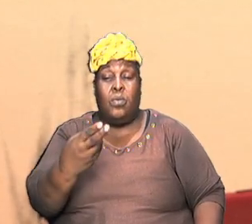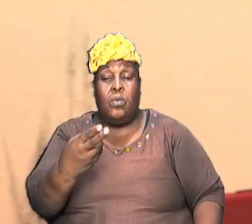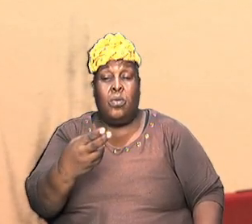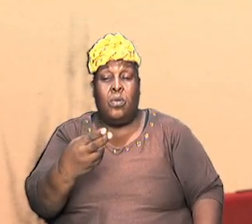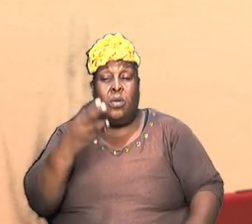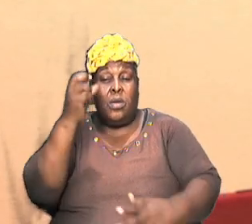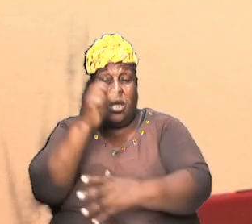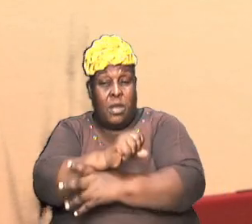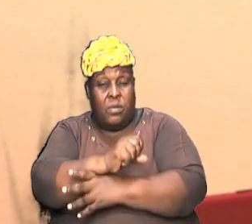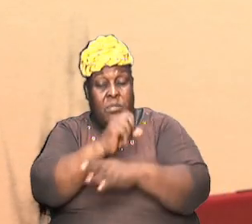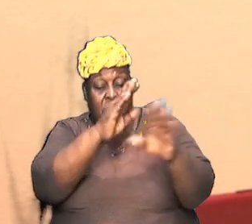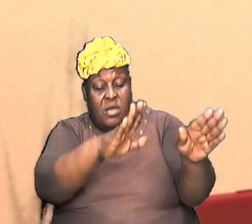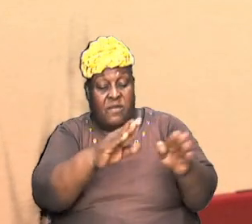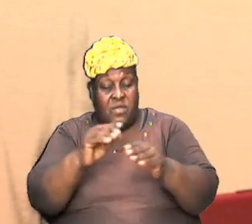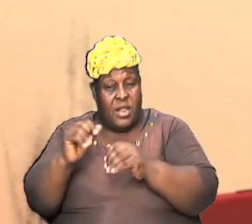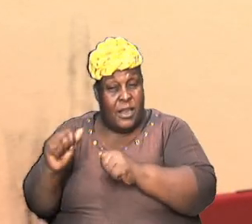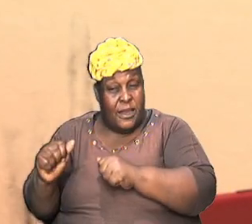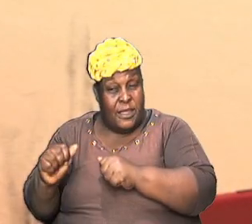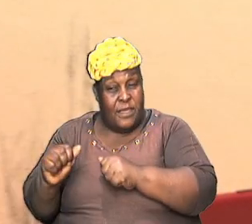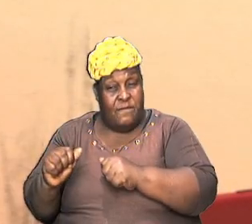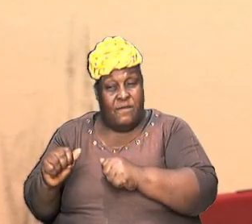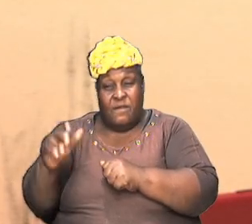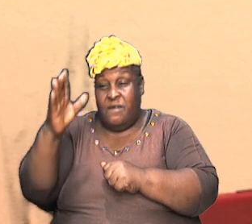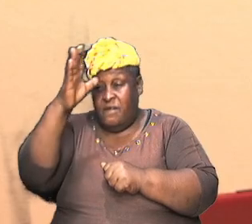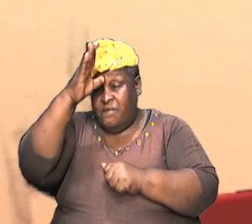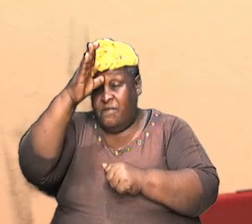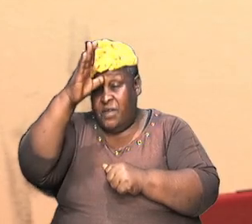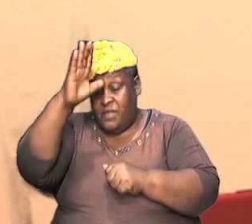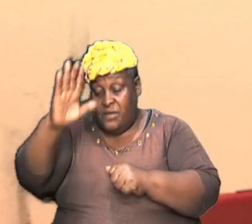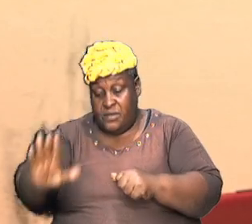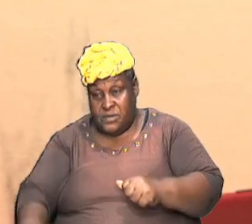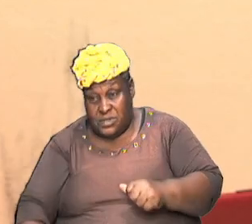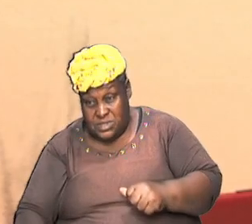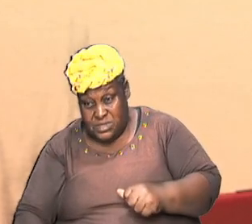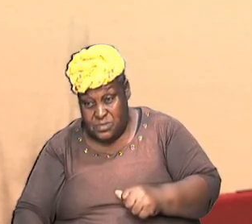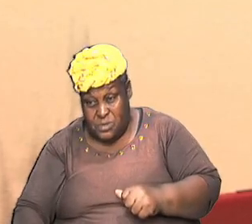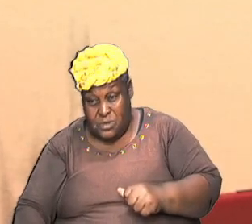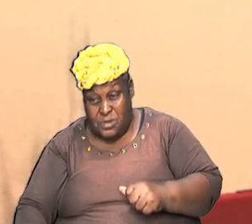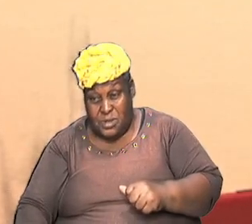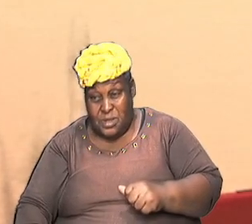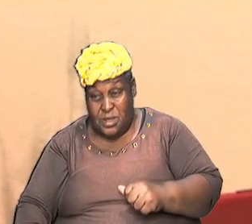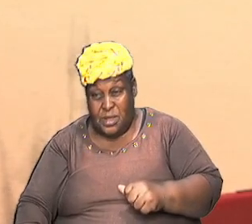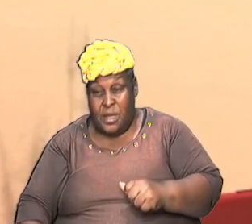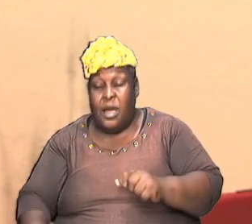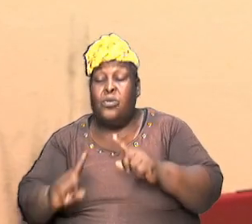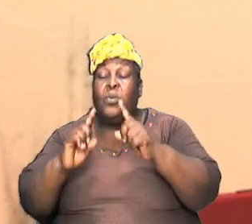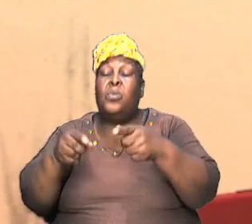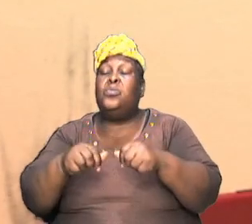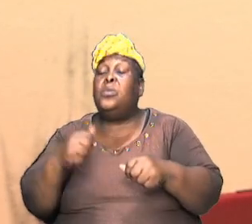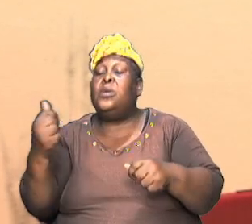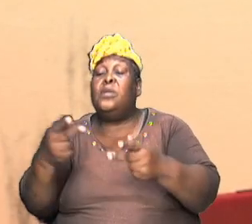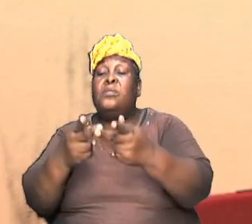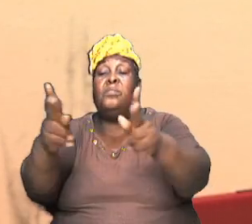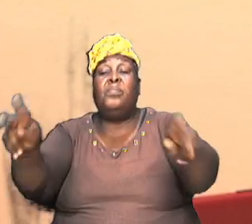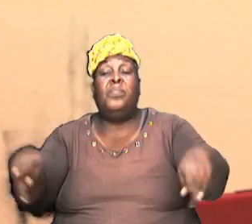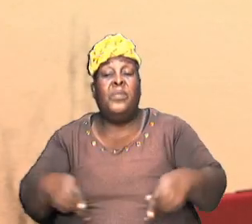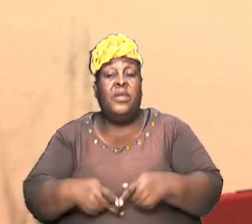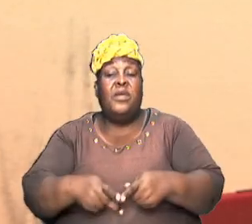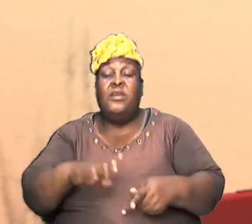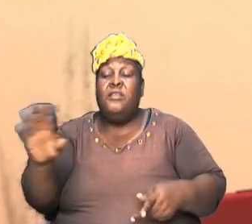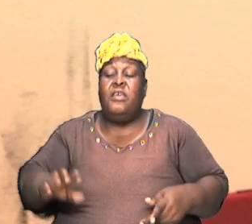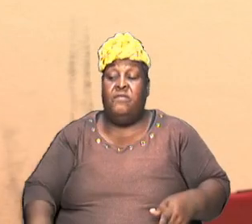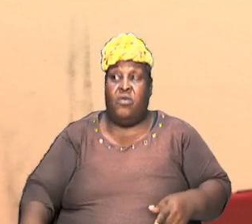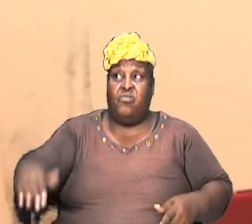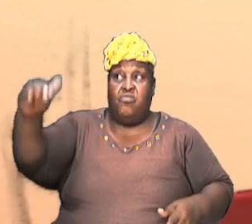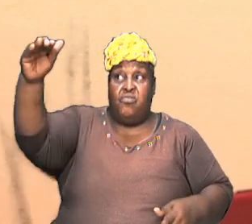leave his father from he was small he had to leave his father house all the time and go over to another place because he didn't grope among his fathers